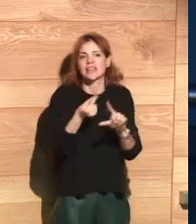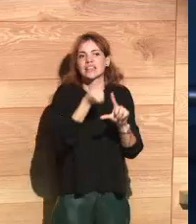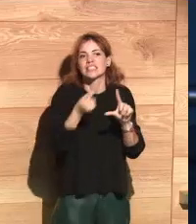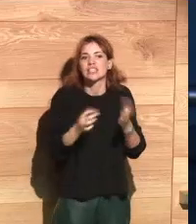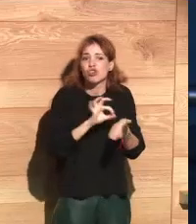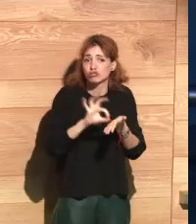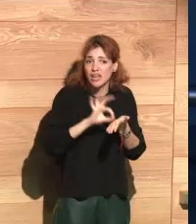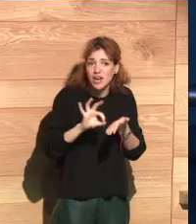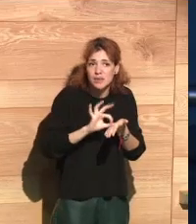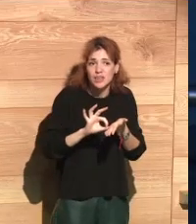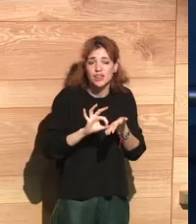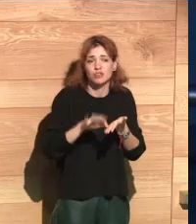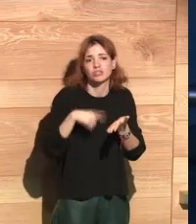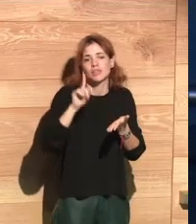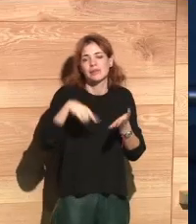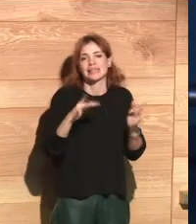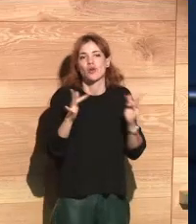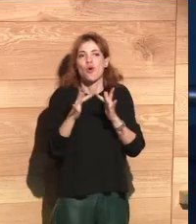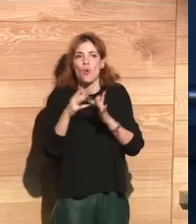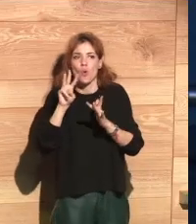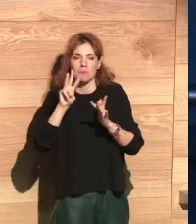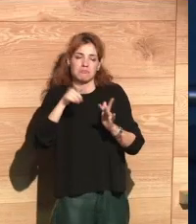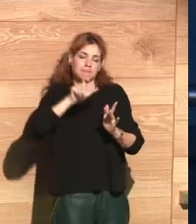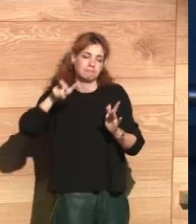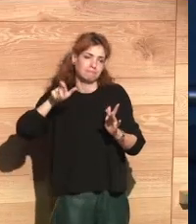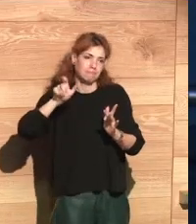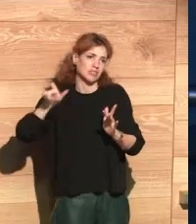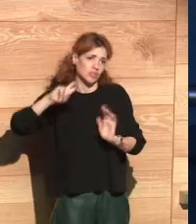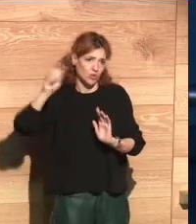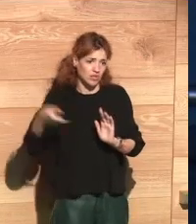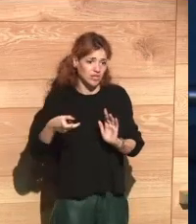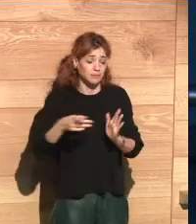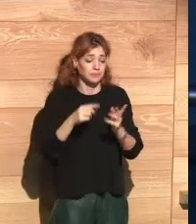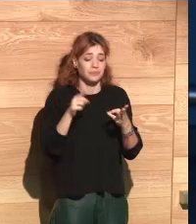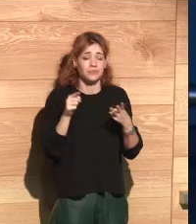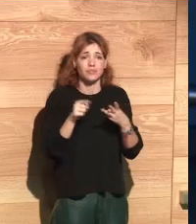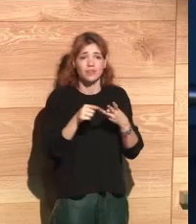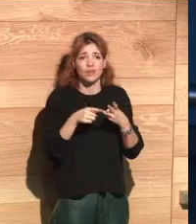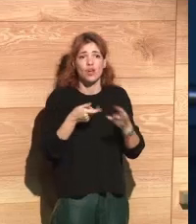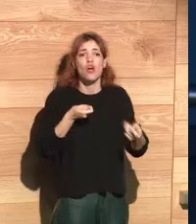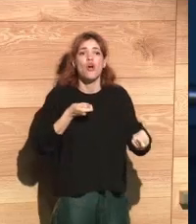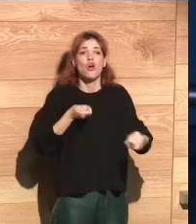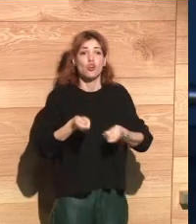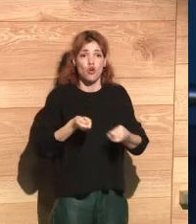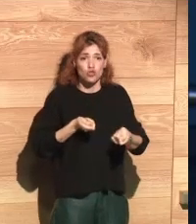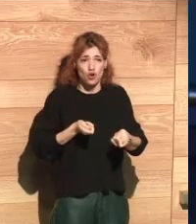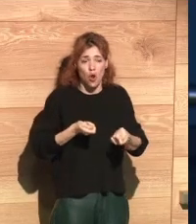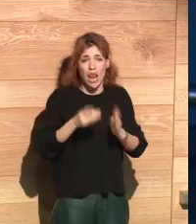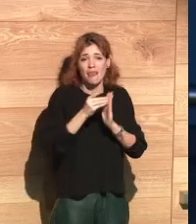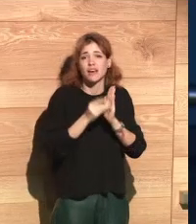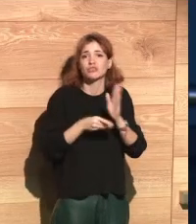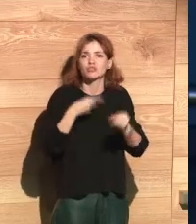creation of new business models empowerment. People must have control of